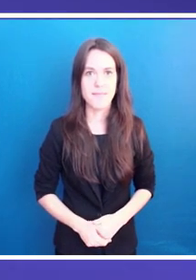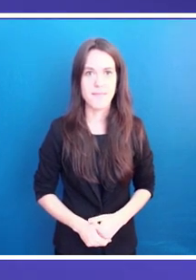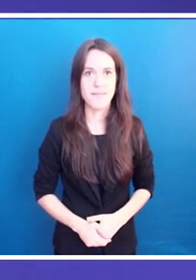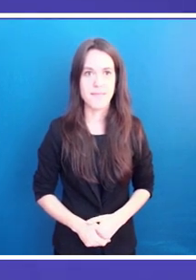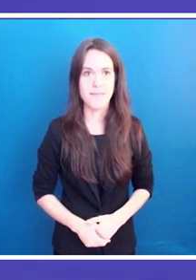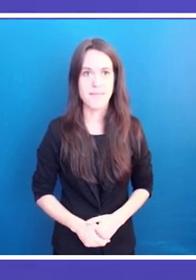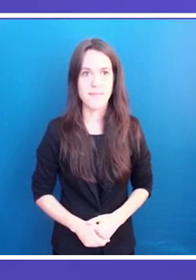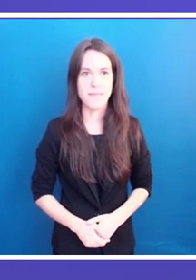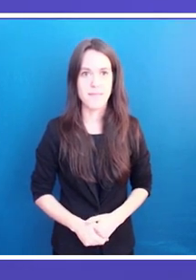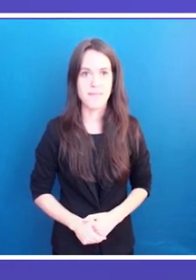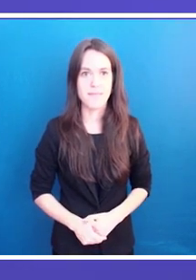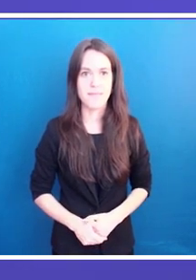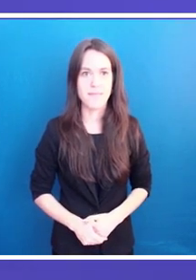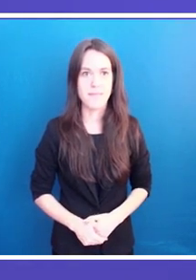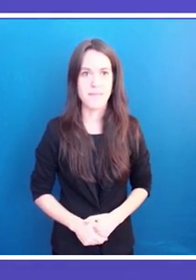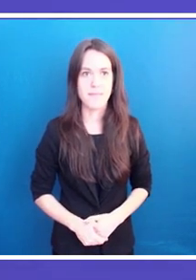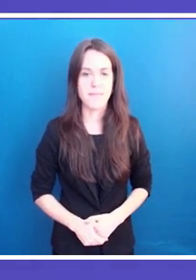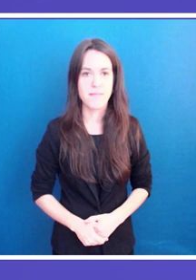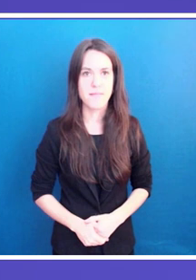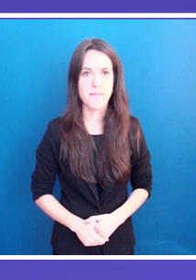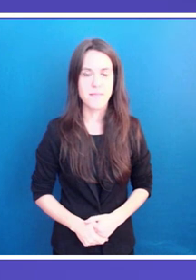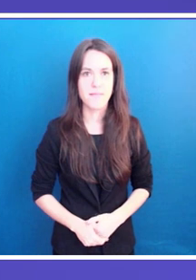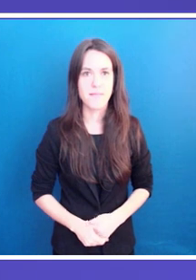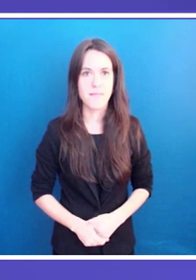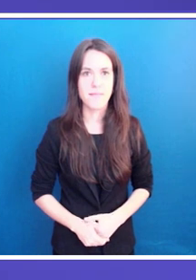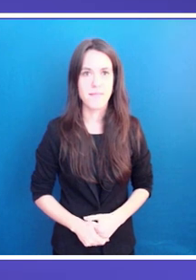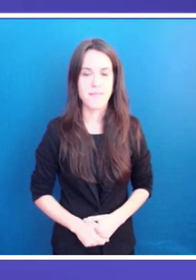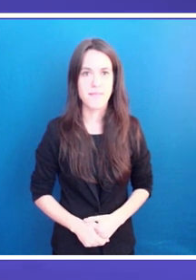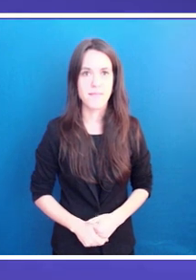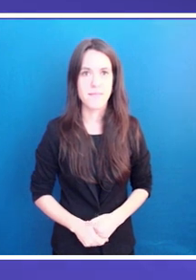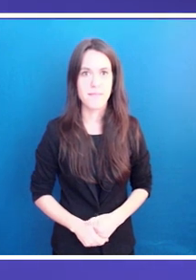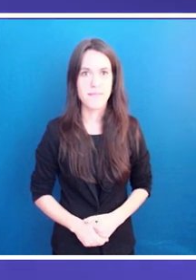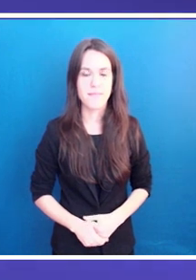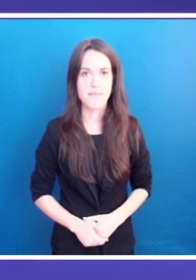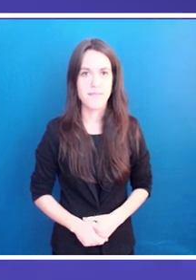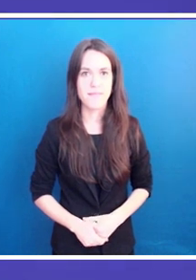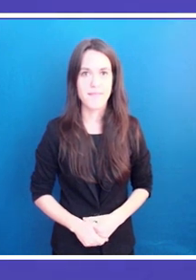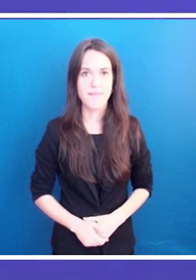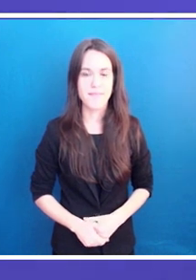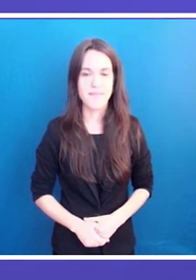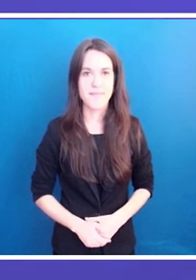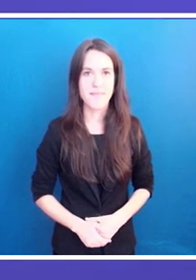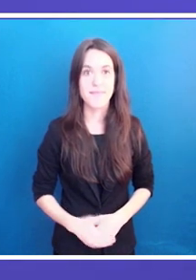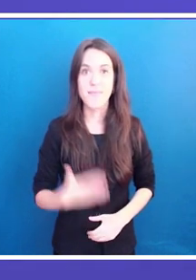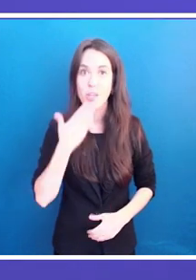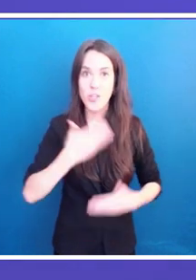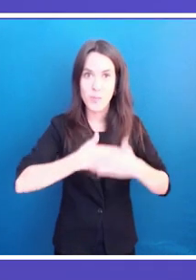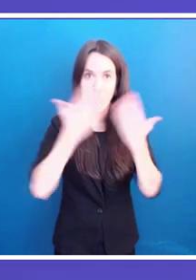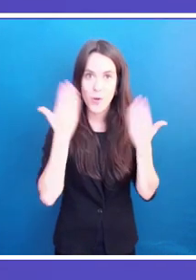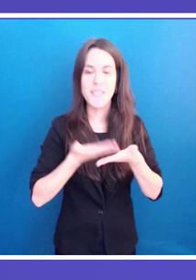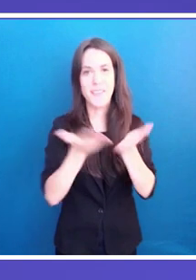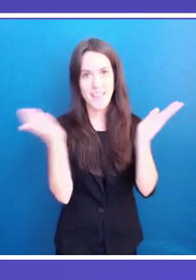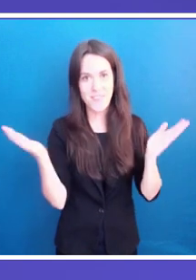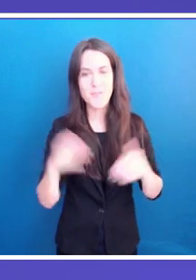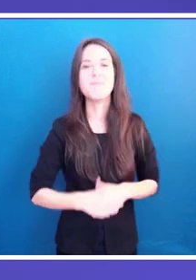Good day, everybody. It is a pleasure to be with you. It is a pleasure to be here, participating